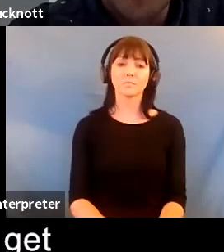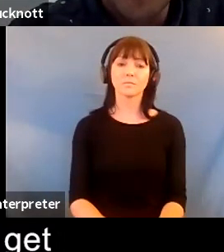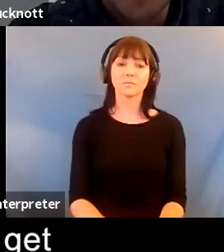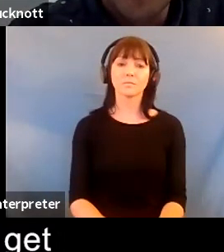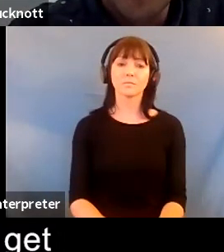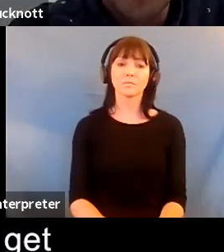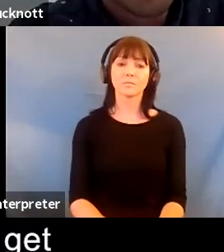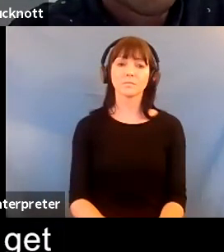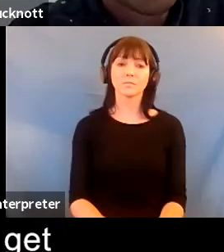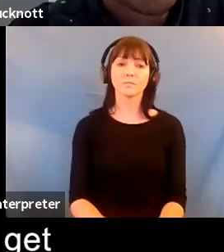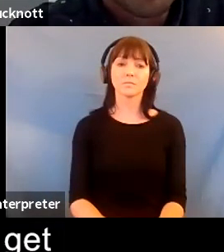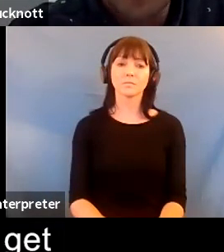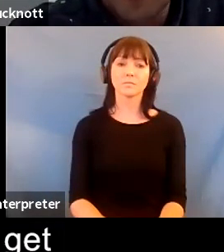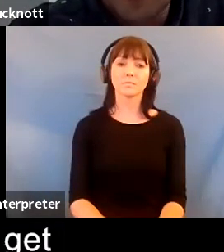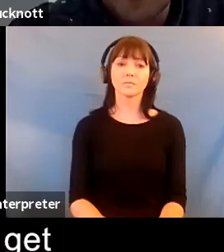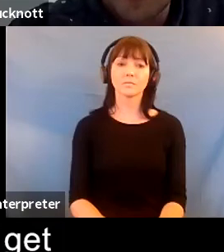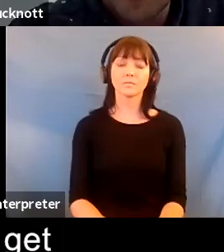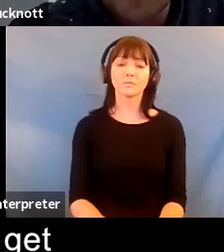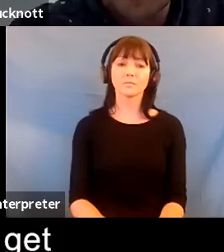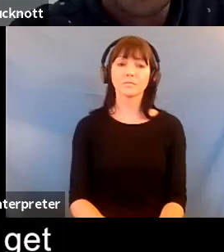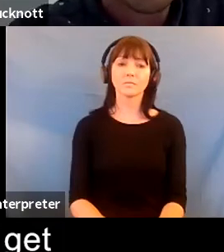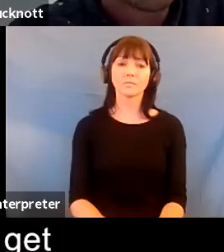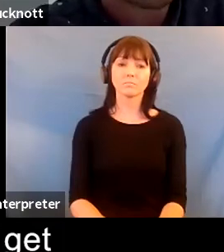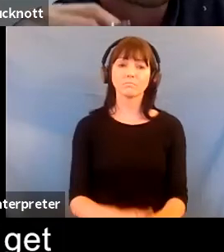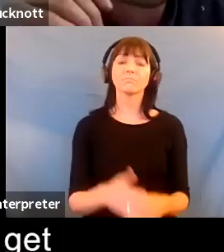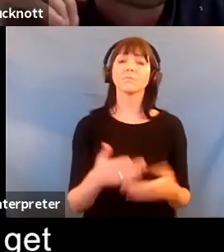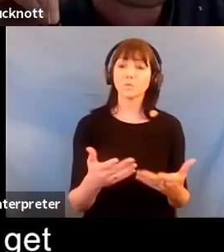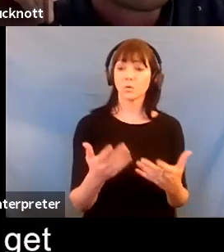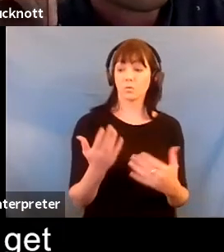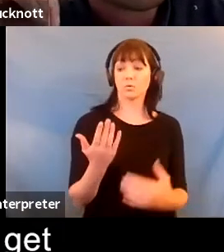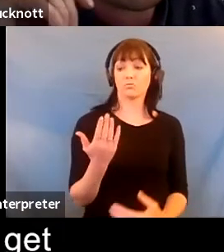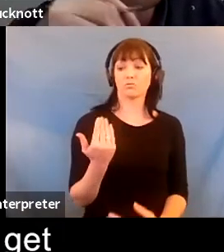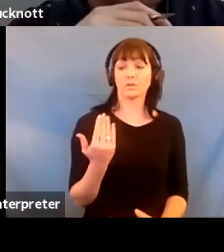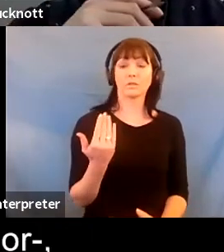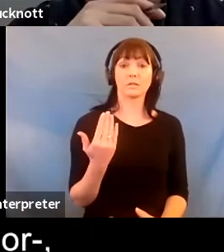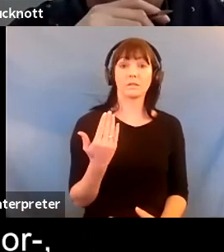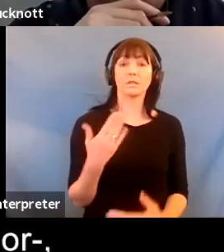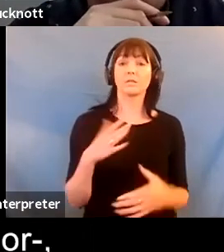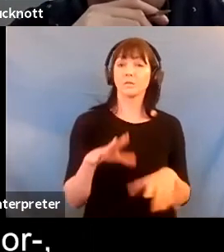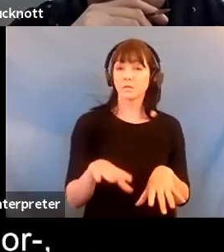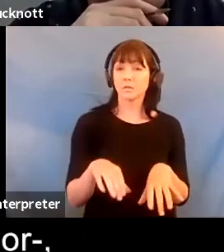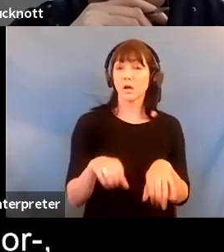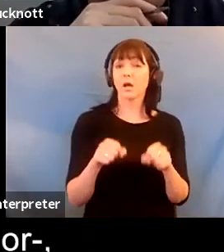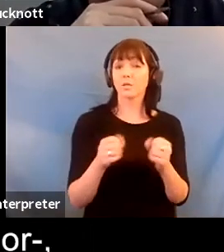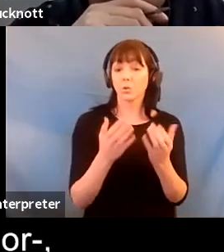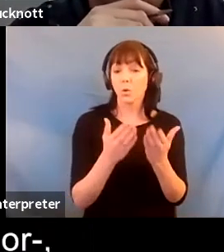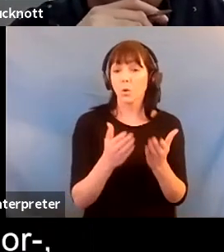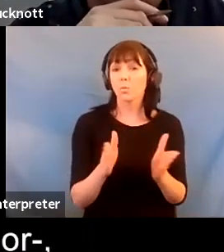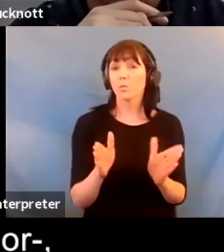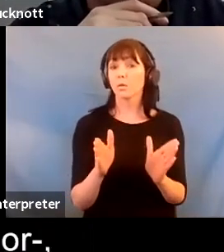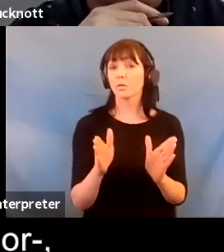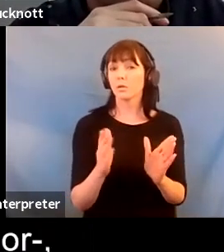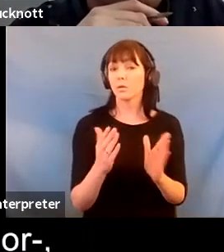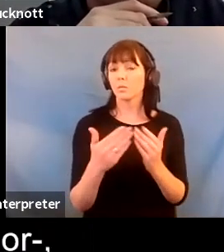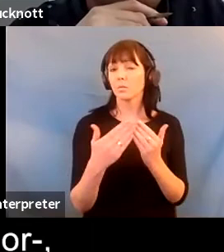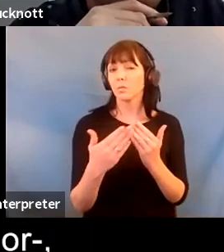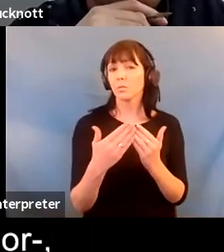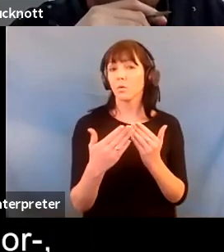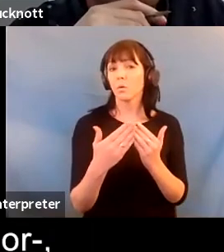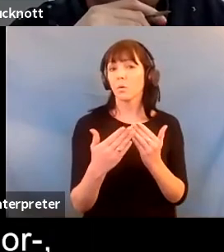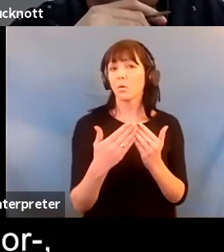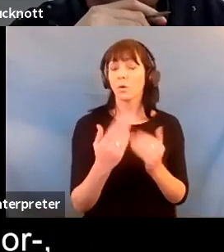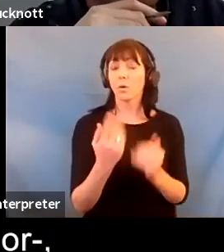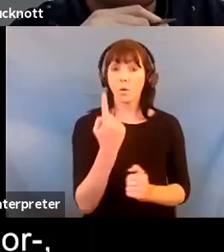line in in terms of starting to get into some a lot of actually one of the projects i was working or working on was